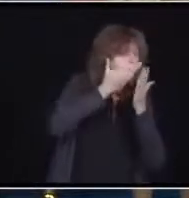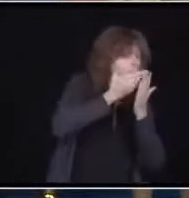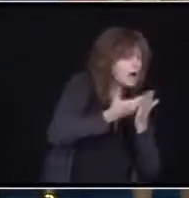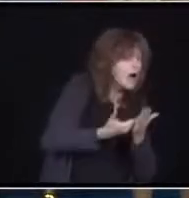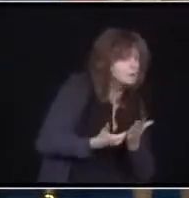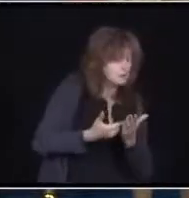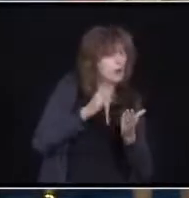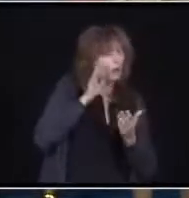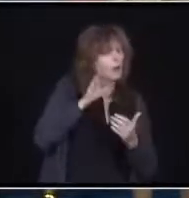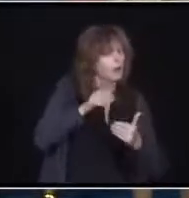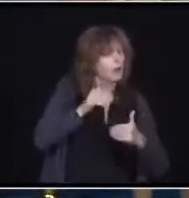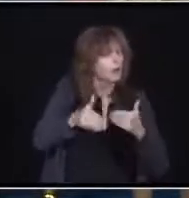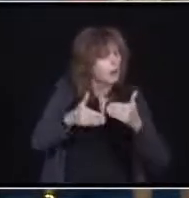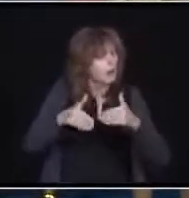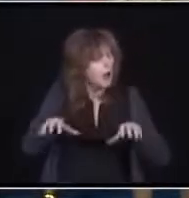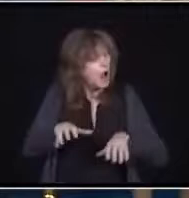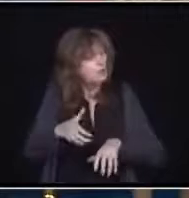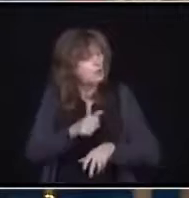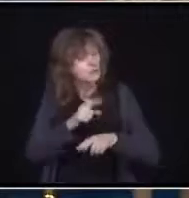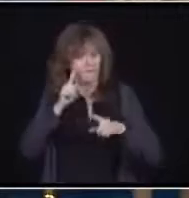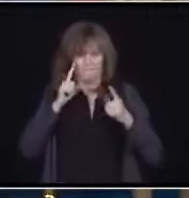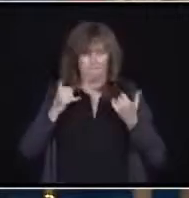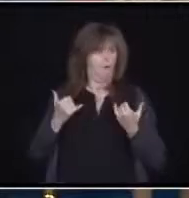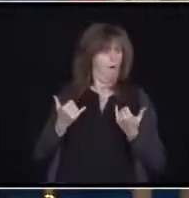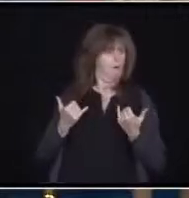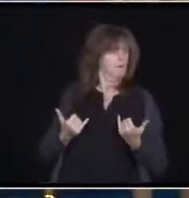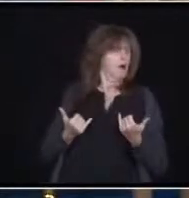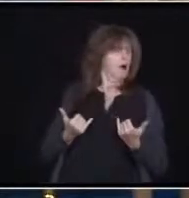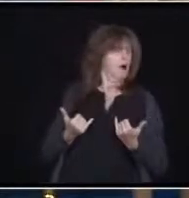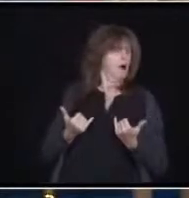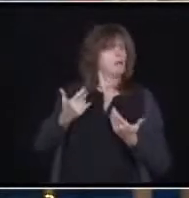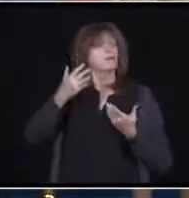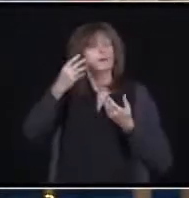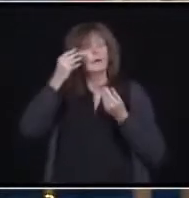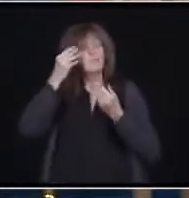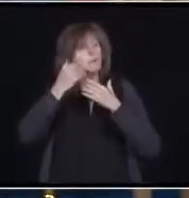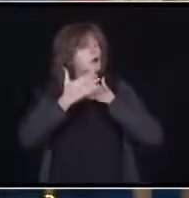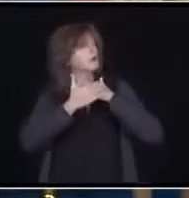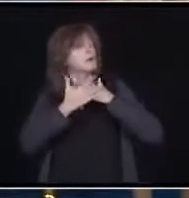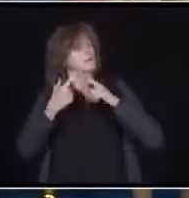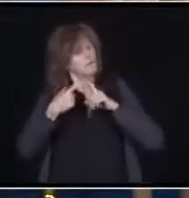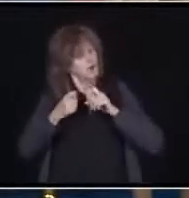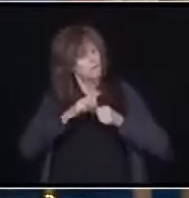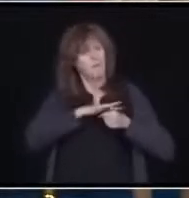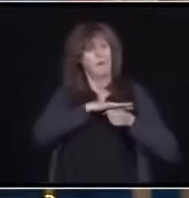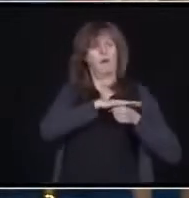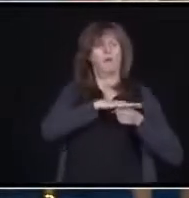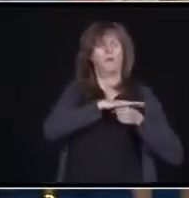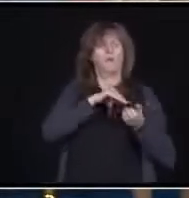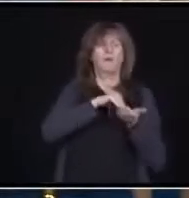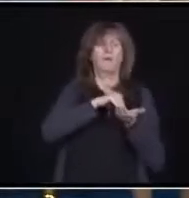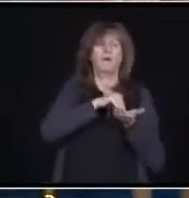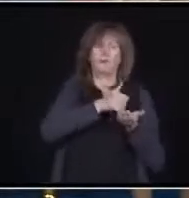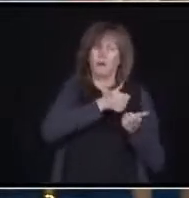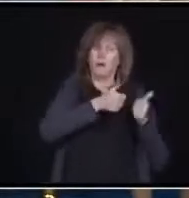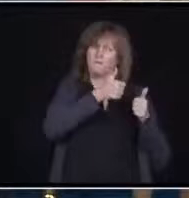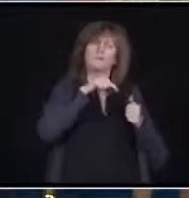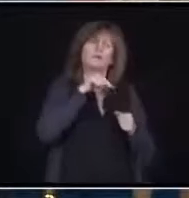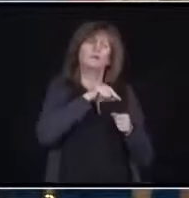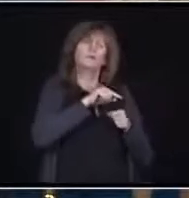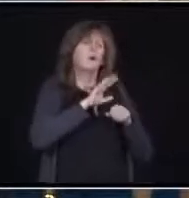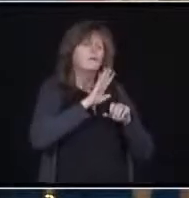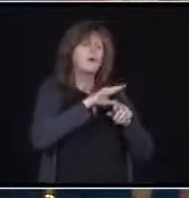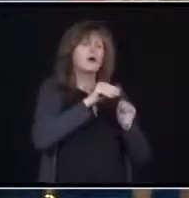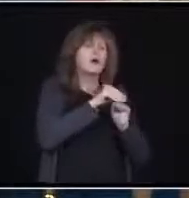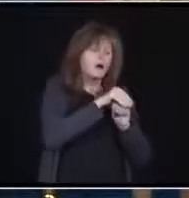But this time, we're taking the information and advice from our local medical officers, their data, their outbreak information, and working with our other